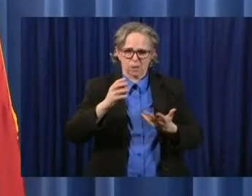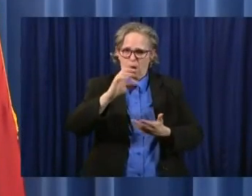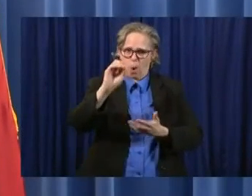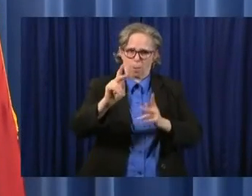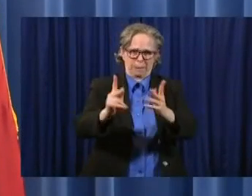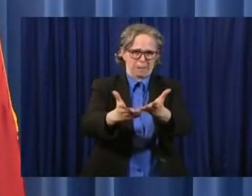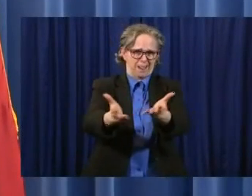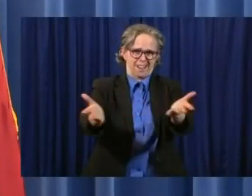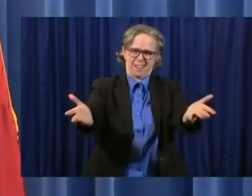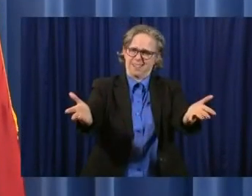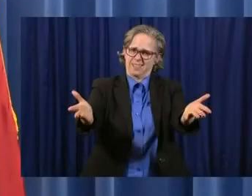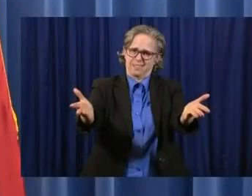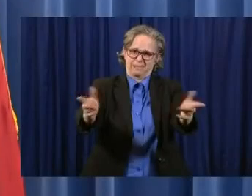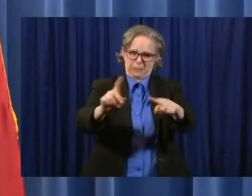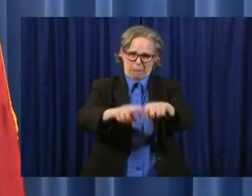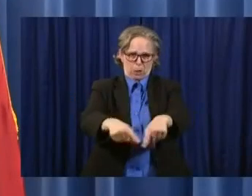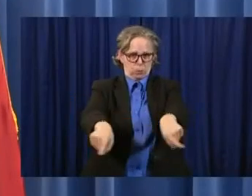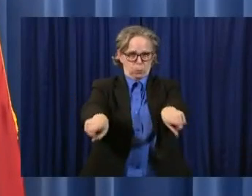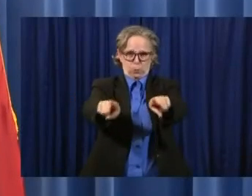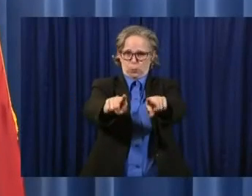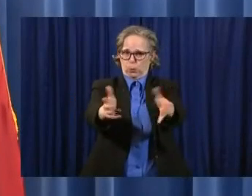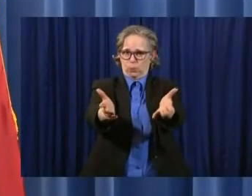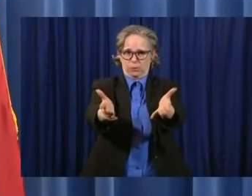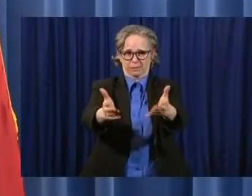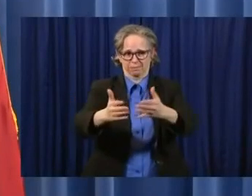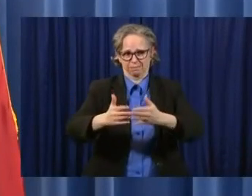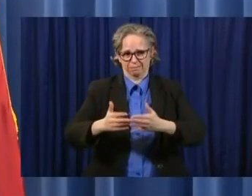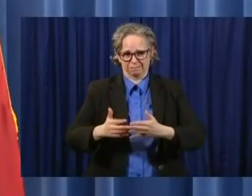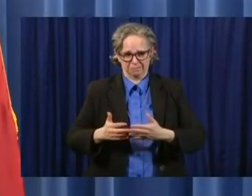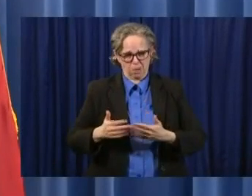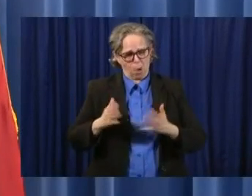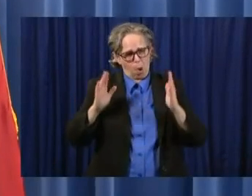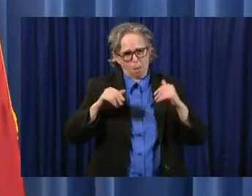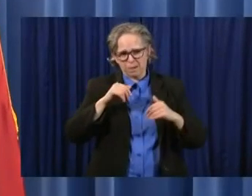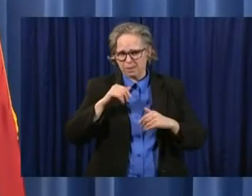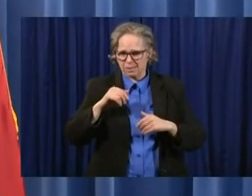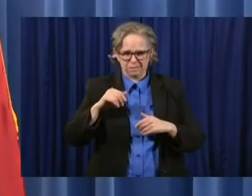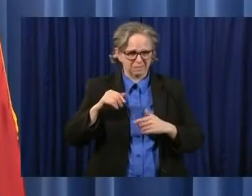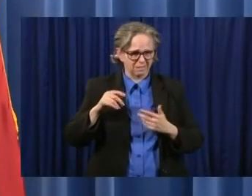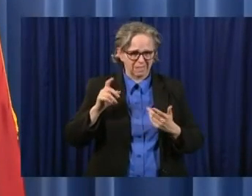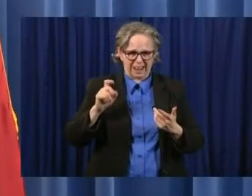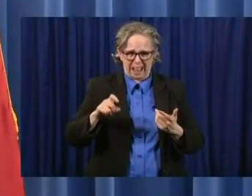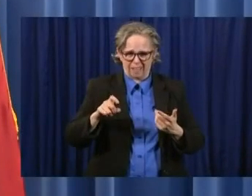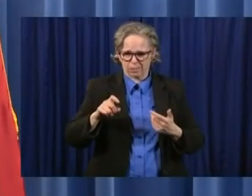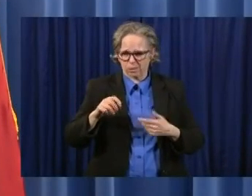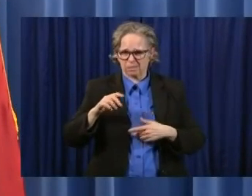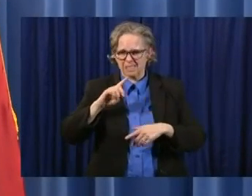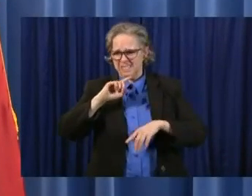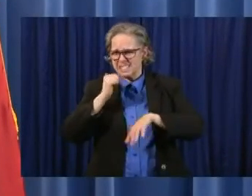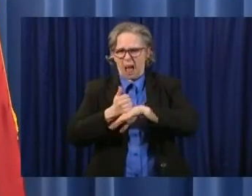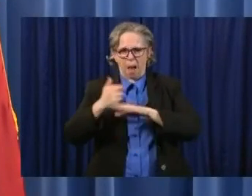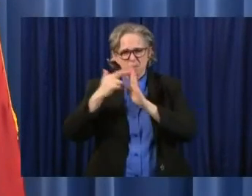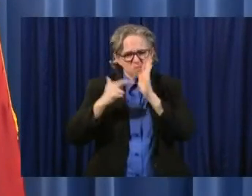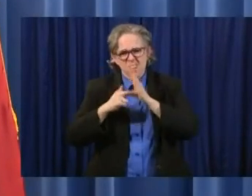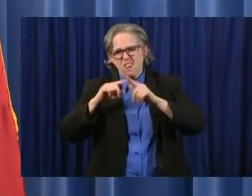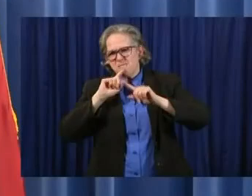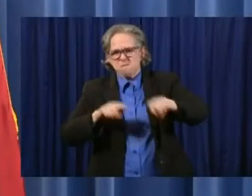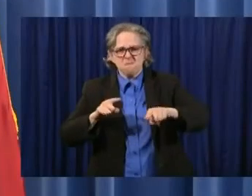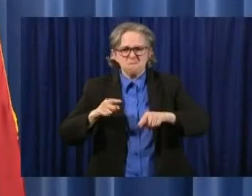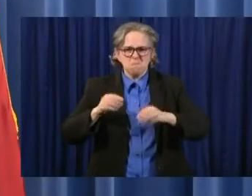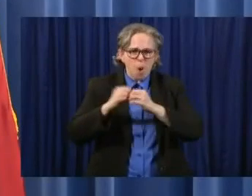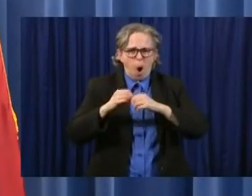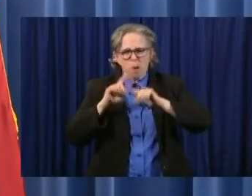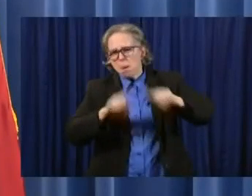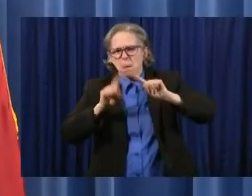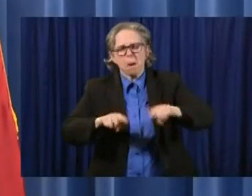have to use those regulations. And I would just add one thing that I think we sometimes miss. We put